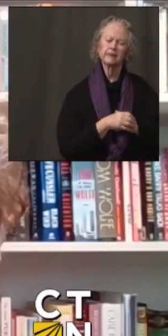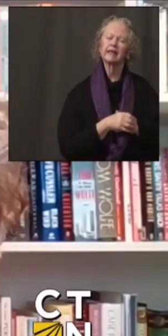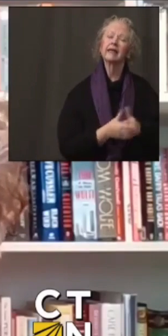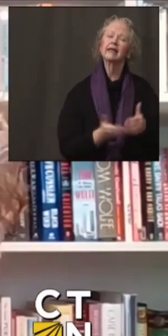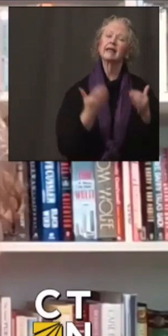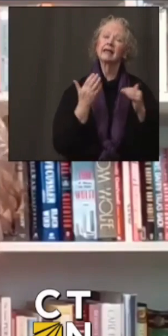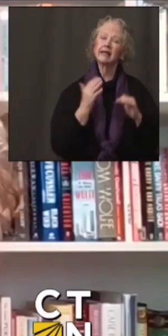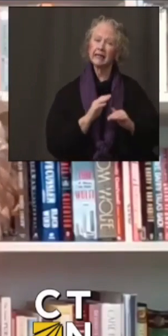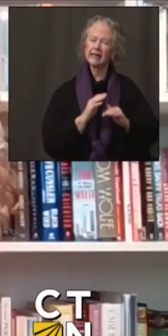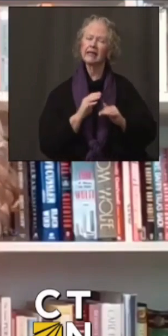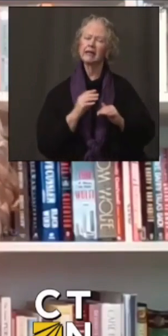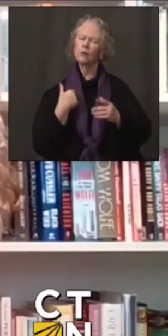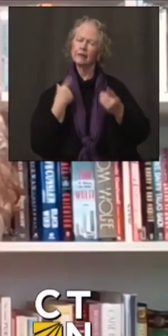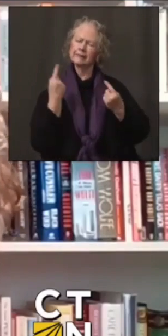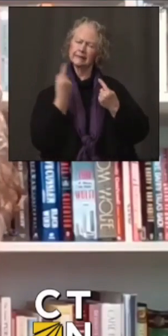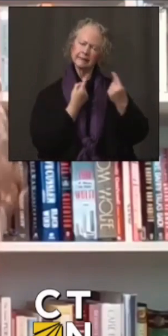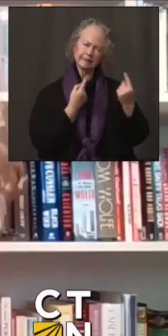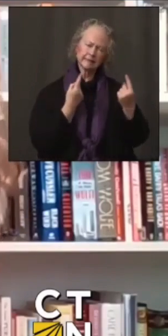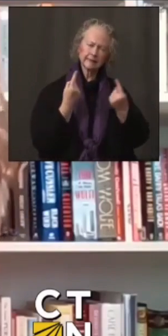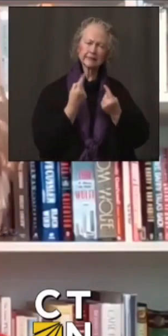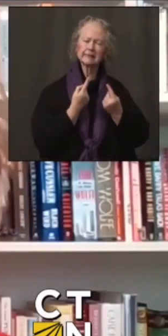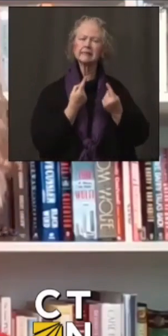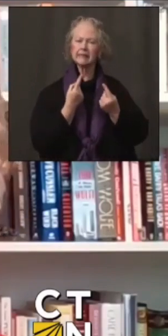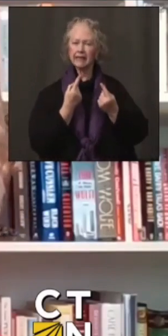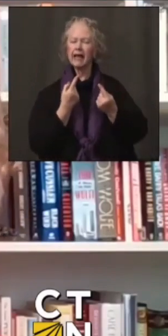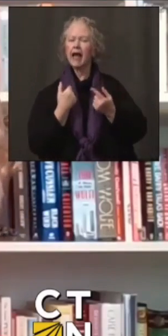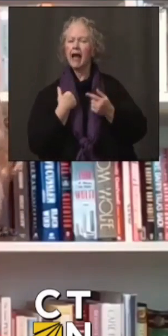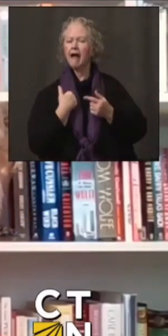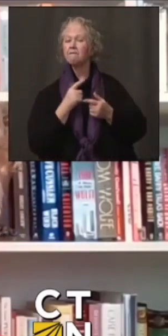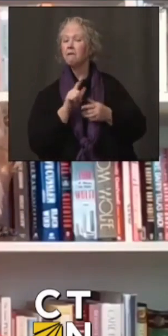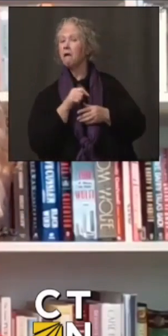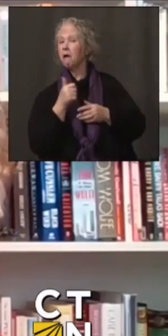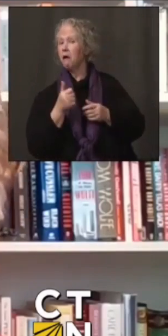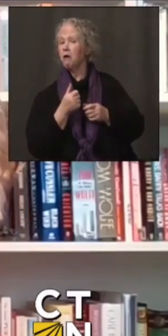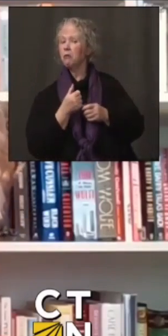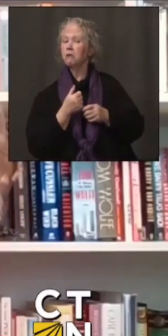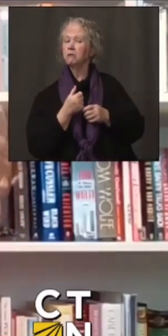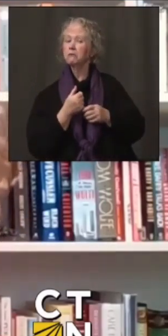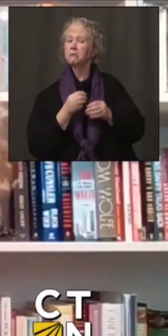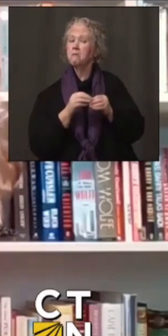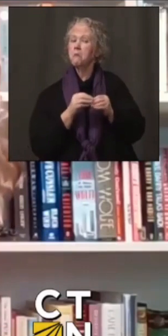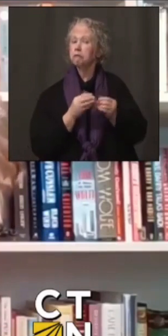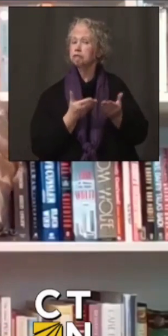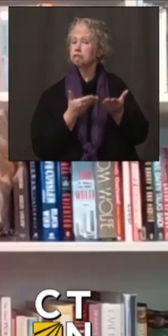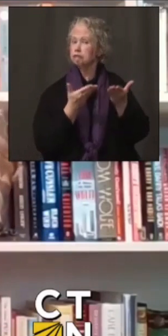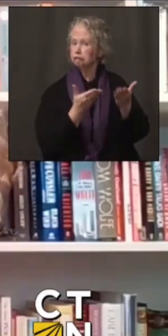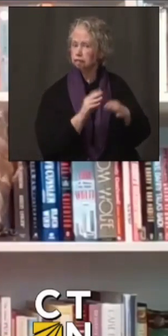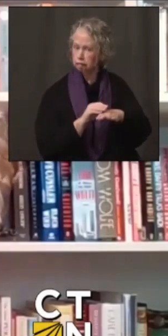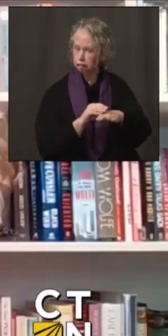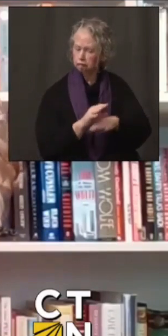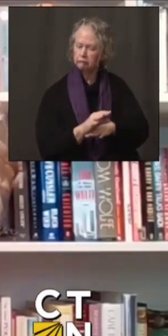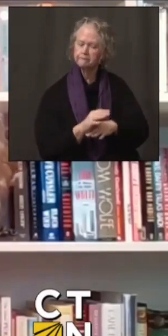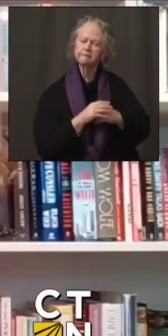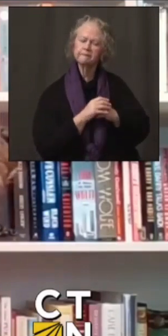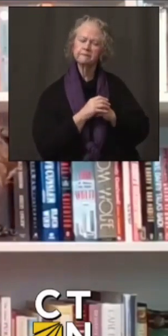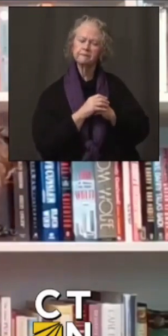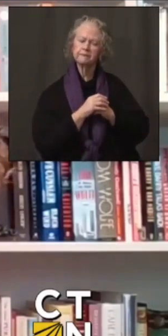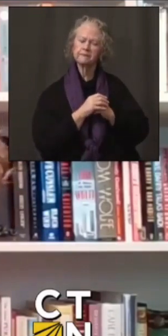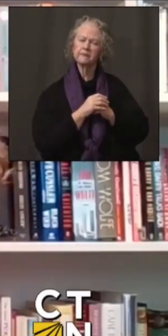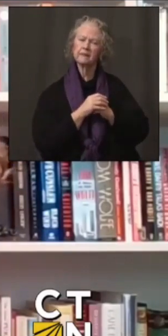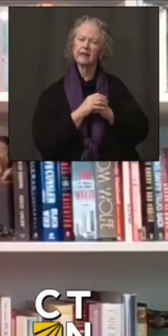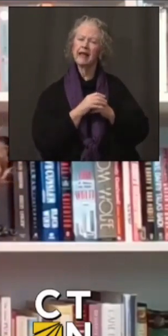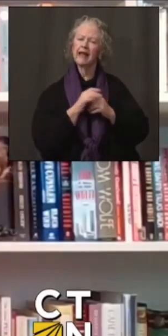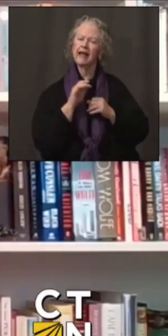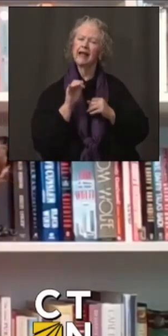is continuing to consider and will be presenting you with some additional recommendations next week, continuing to consider how to address